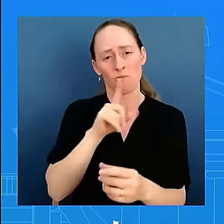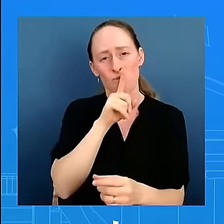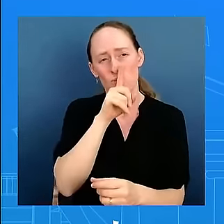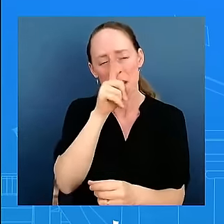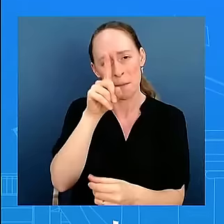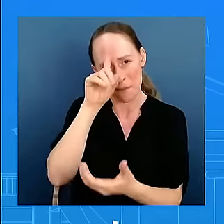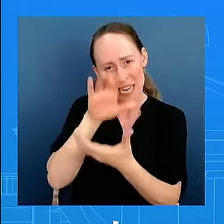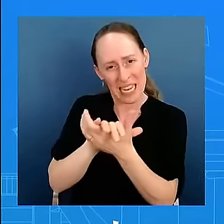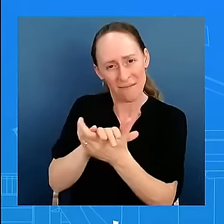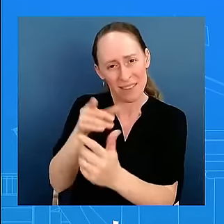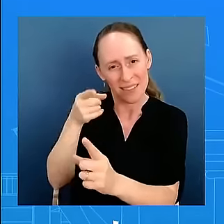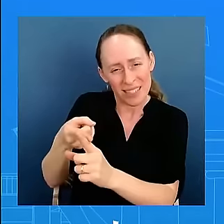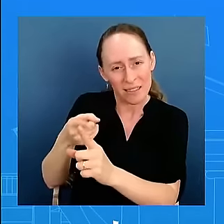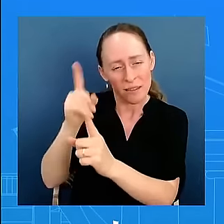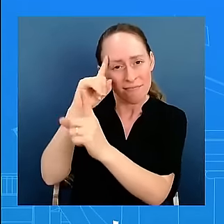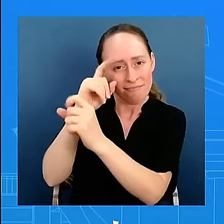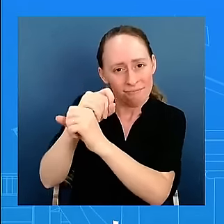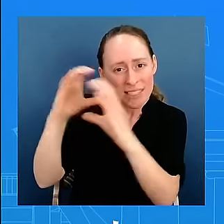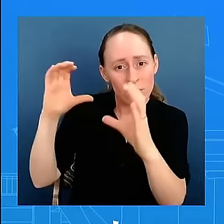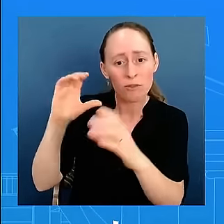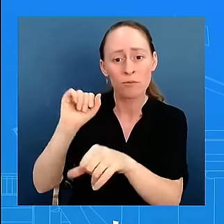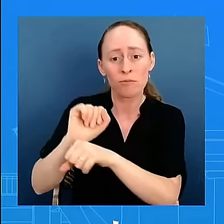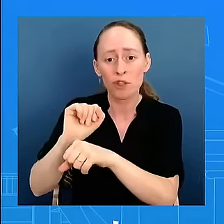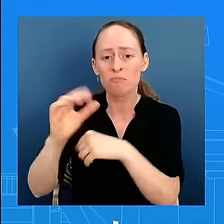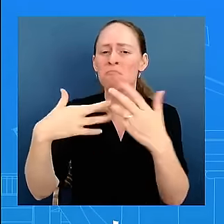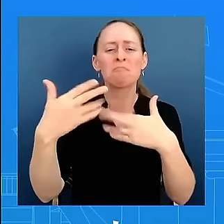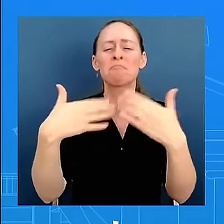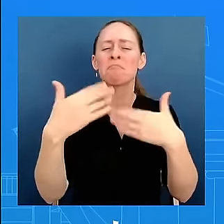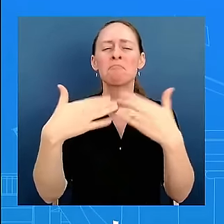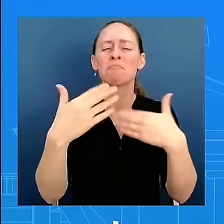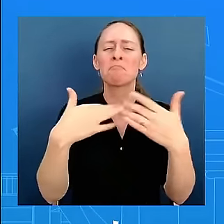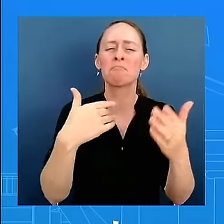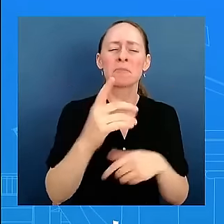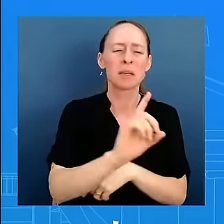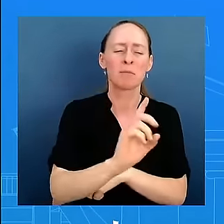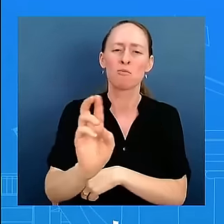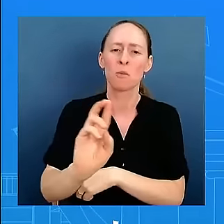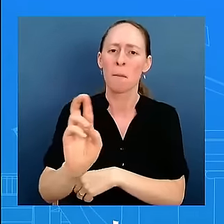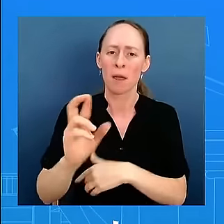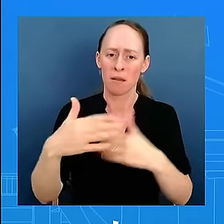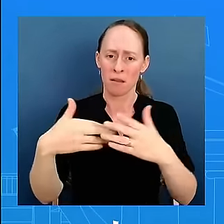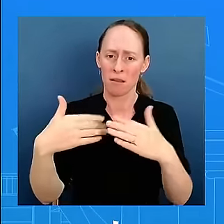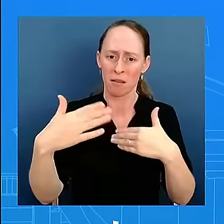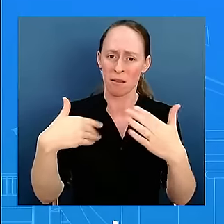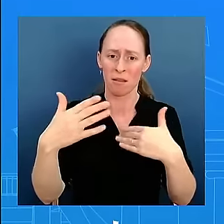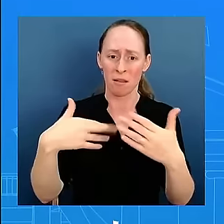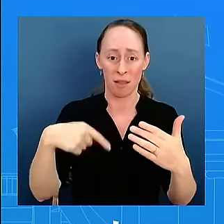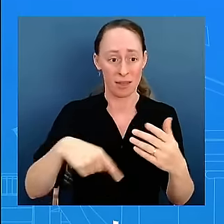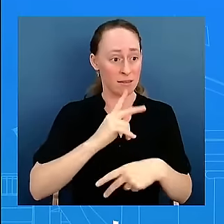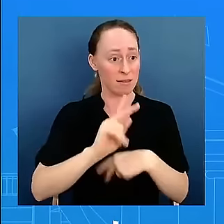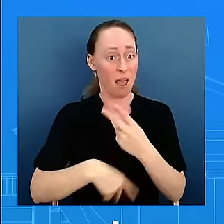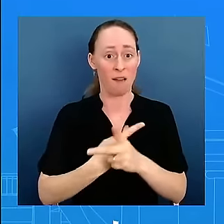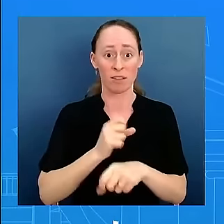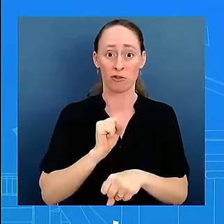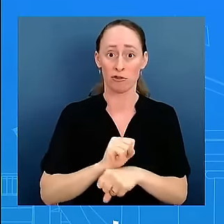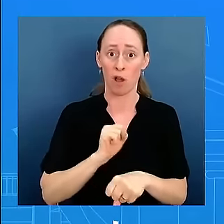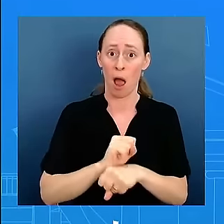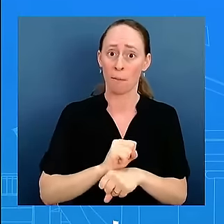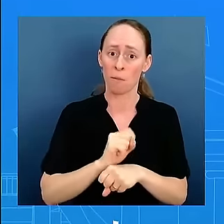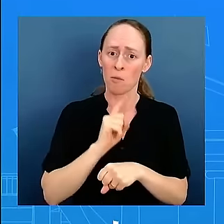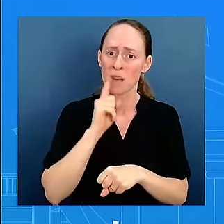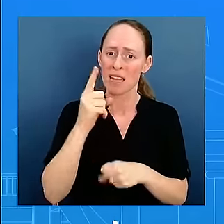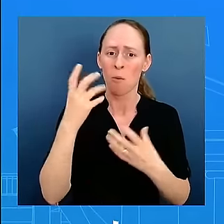right i would hope and think that people who do these jobs believe that you're going to make people's lives better right